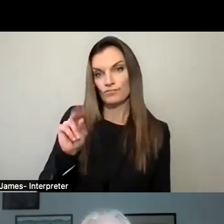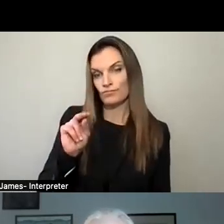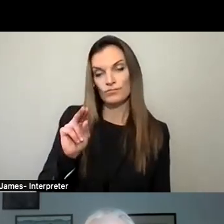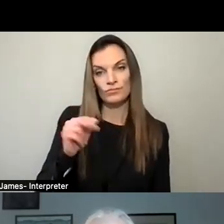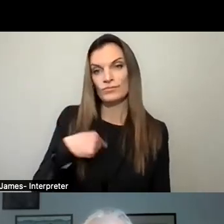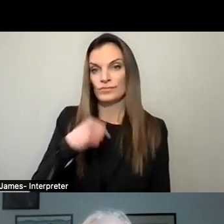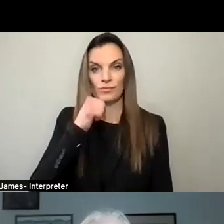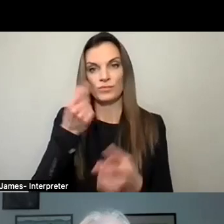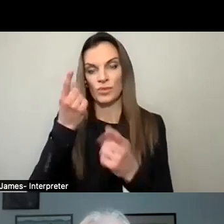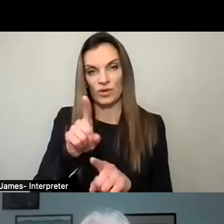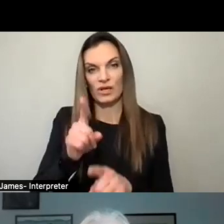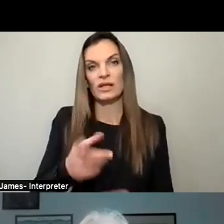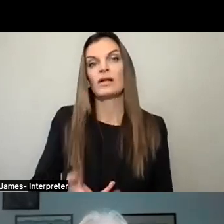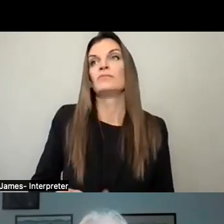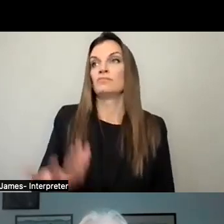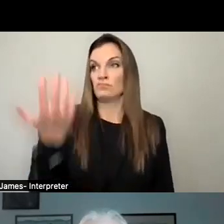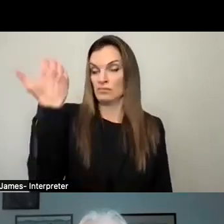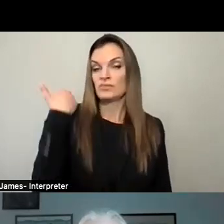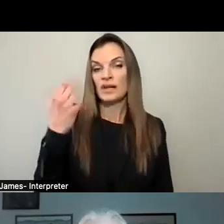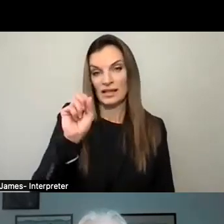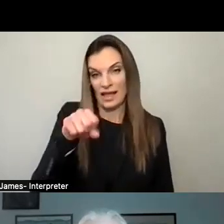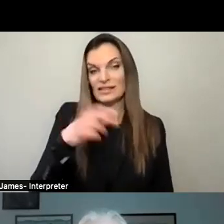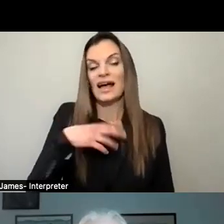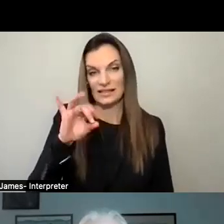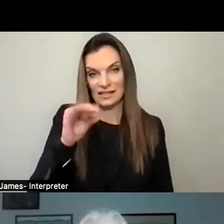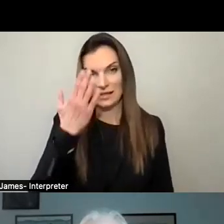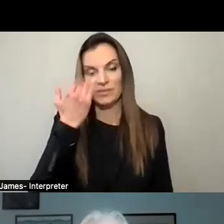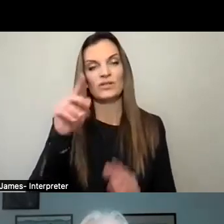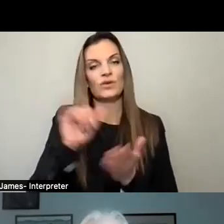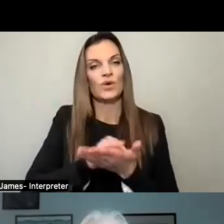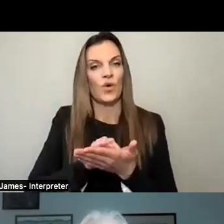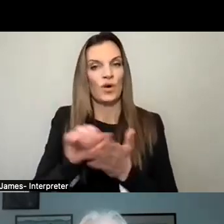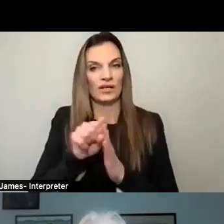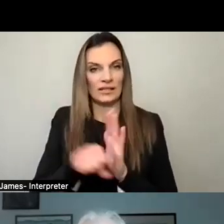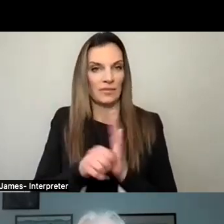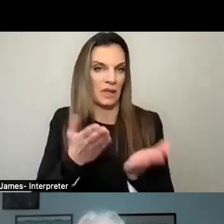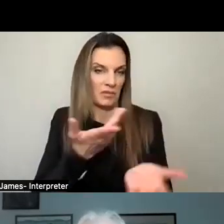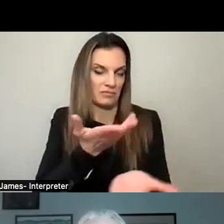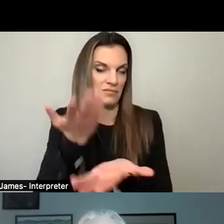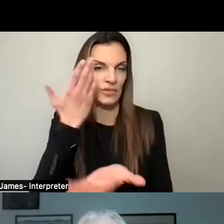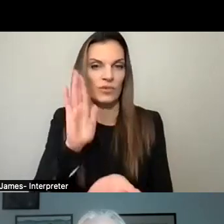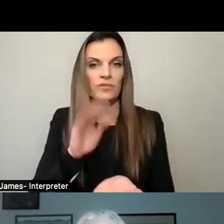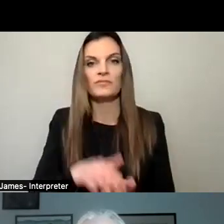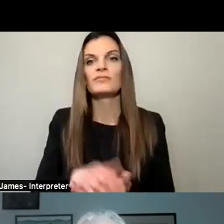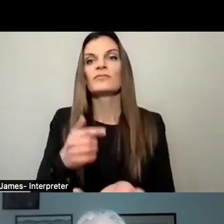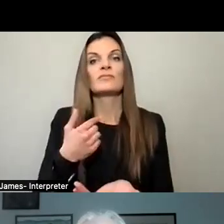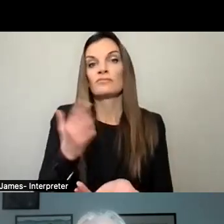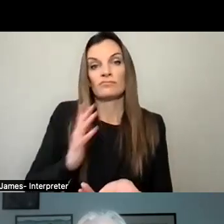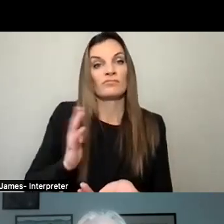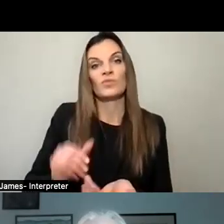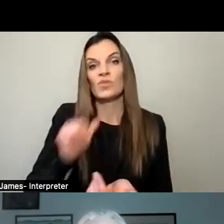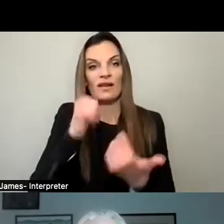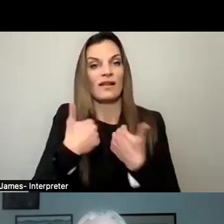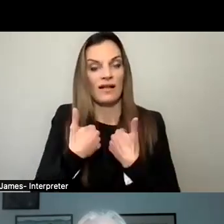ago, I was, because in New York State, you might not know this, Martin, but we didn't have term